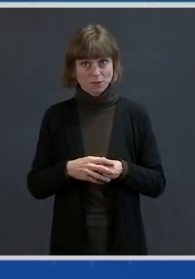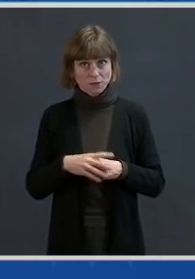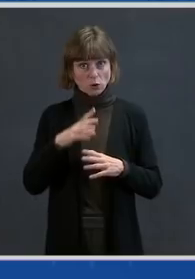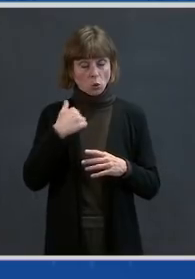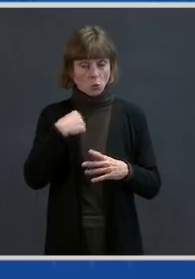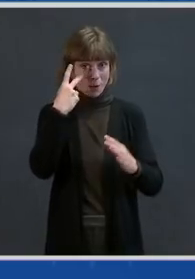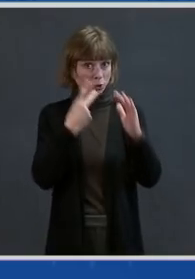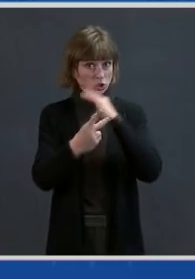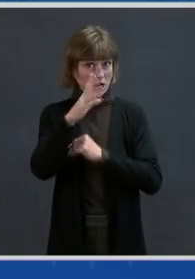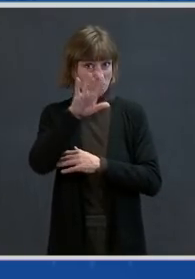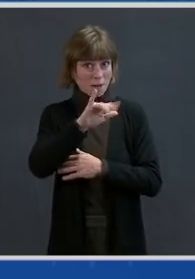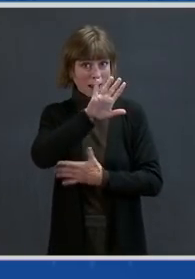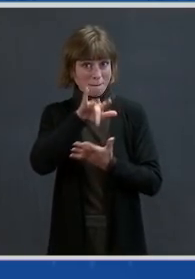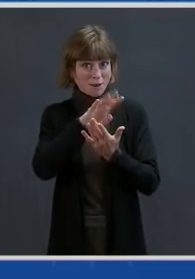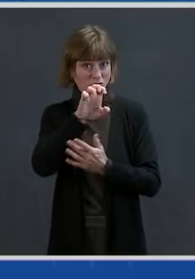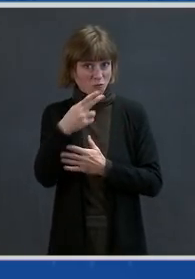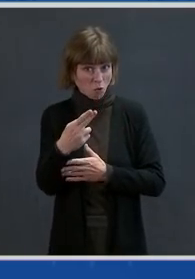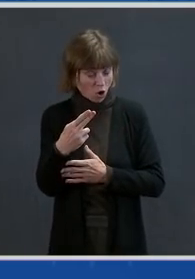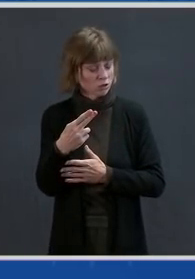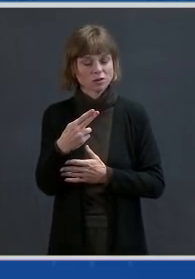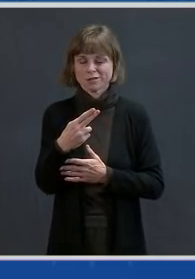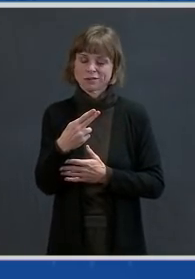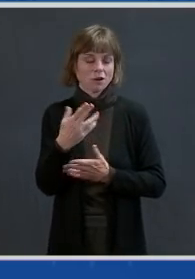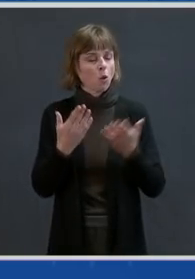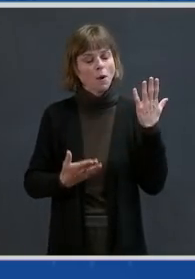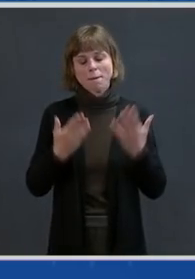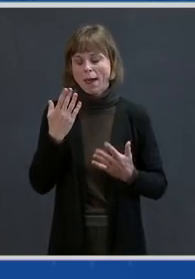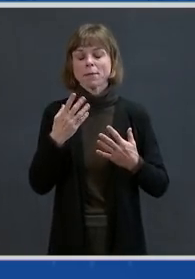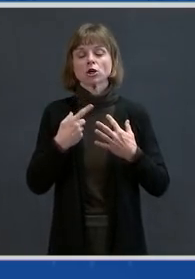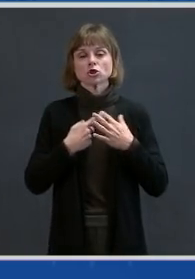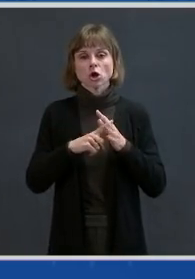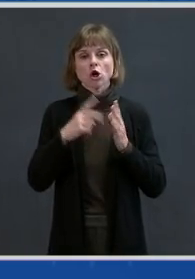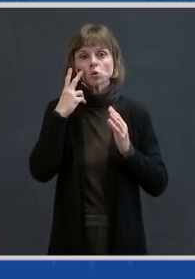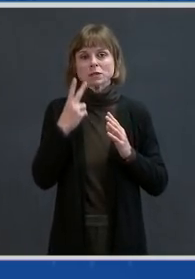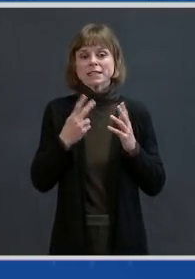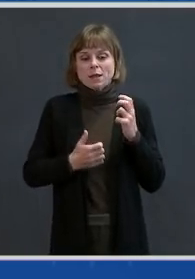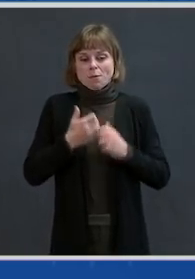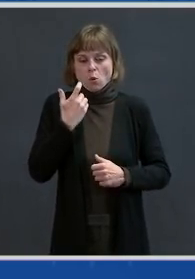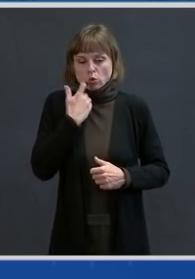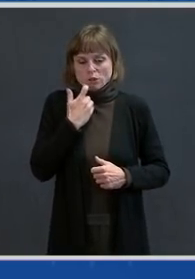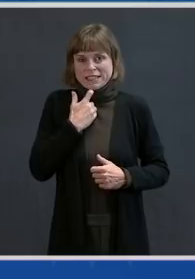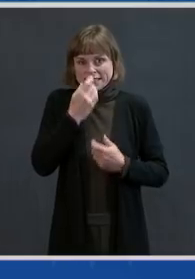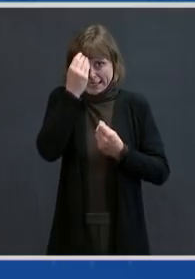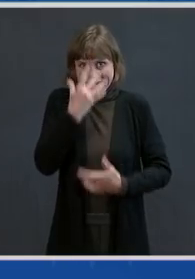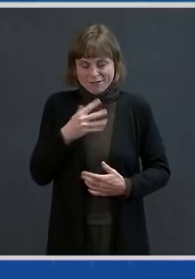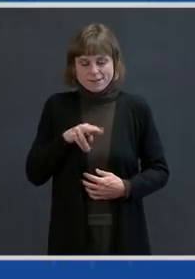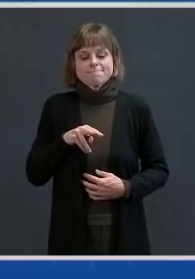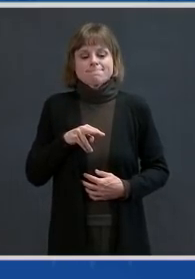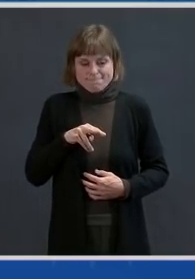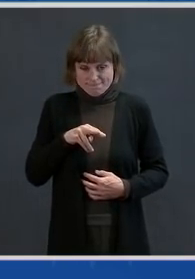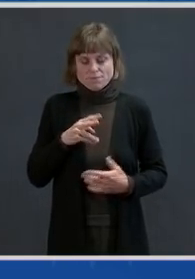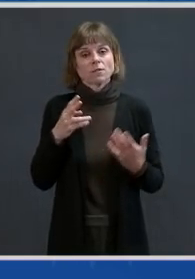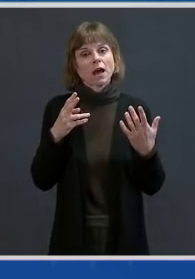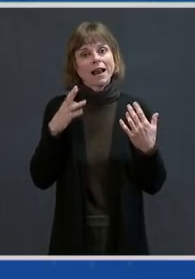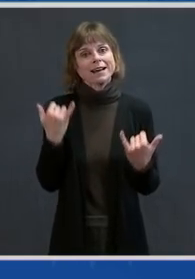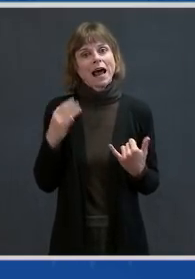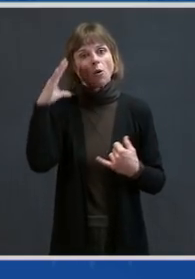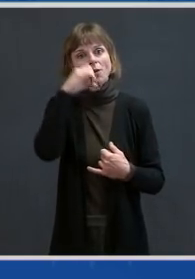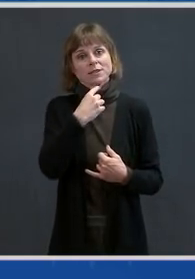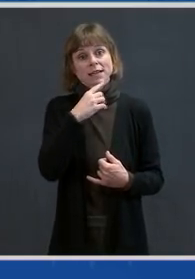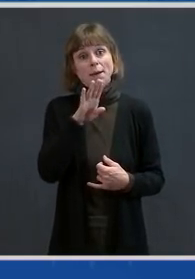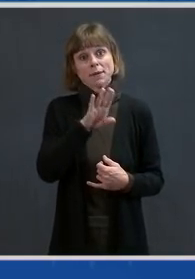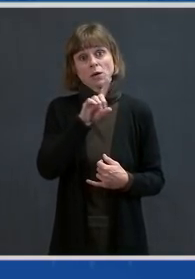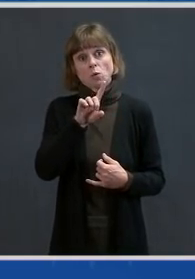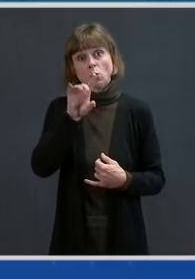We may now be seeing the beginning effects of these variants in the most recent data. Our estimates now indicate that B.1.1.7